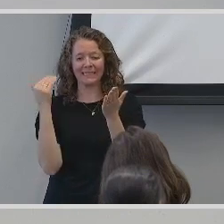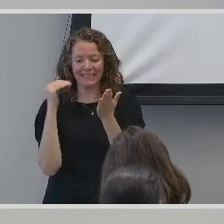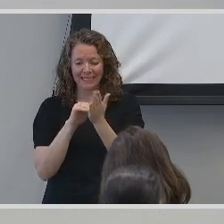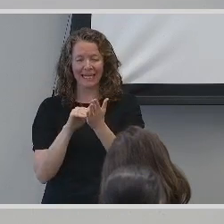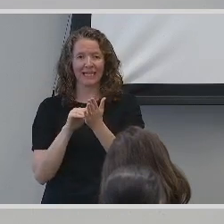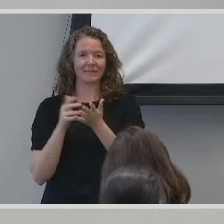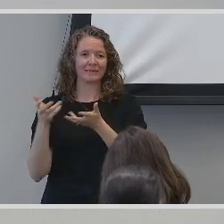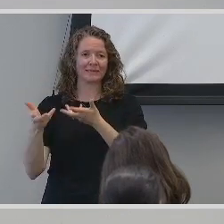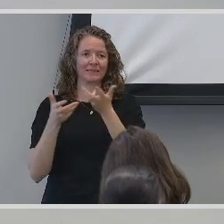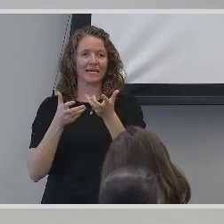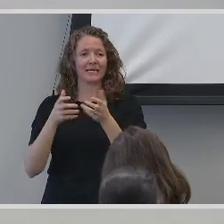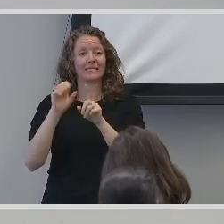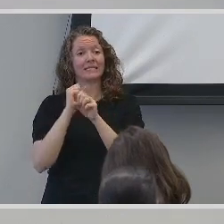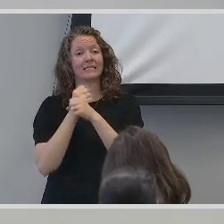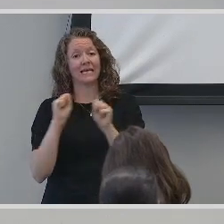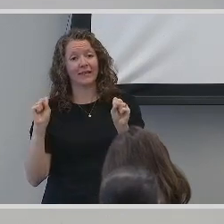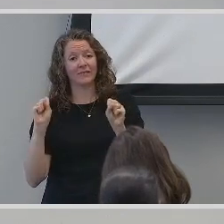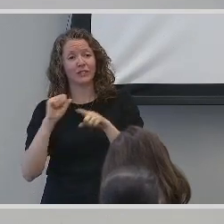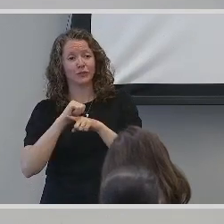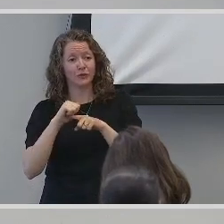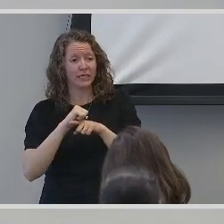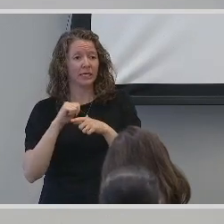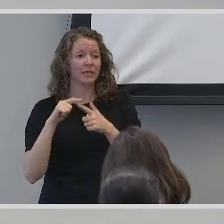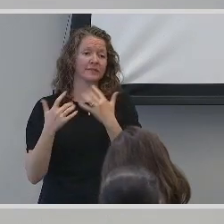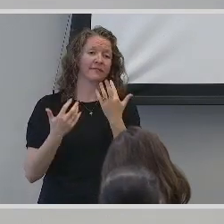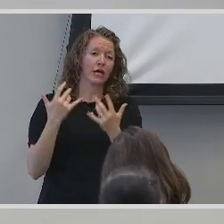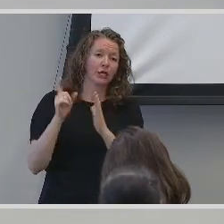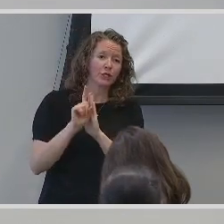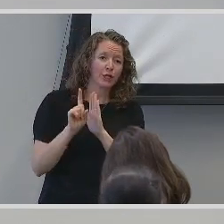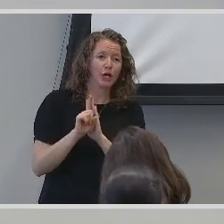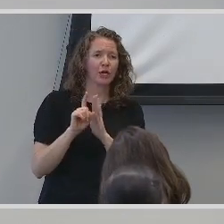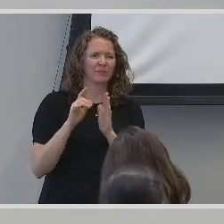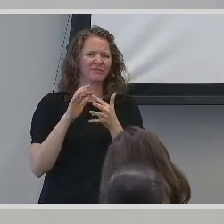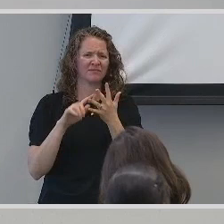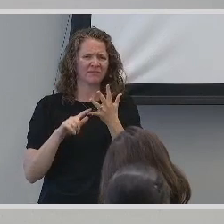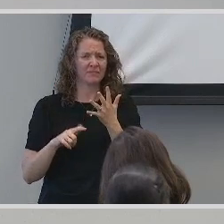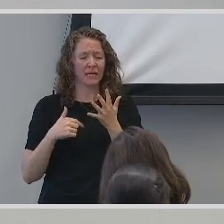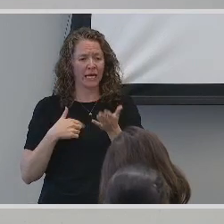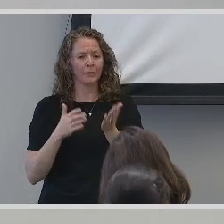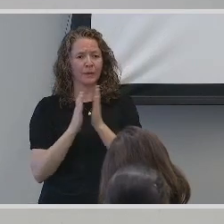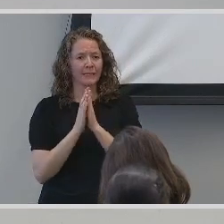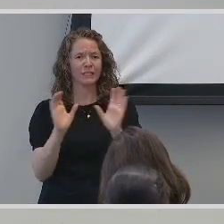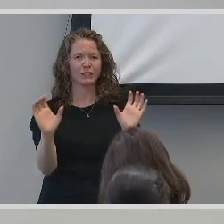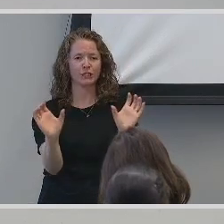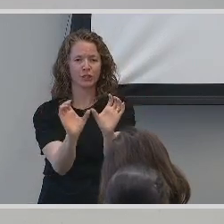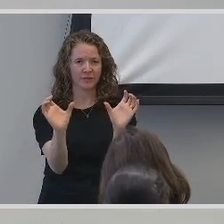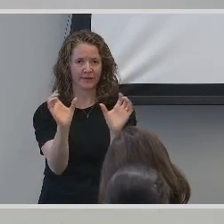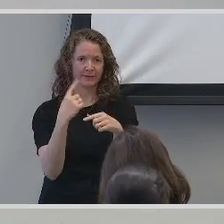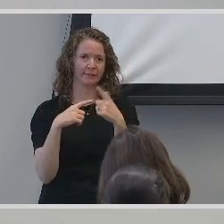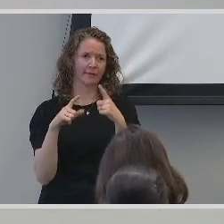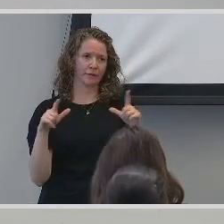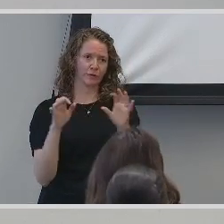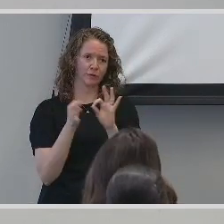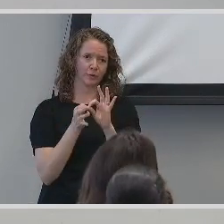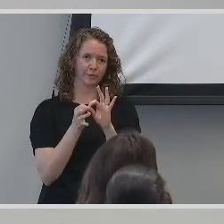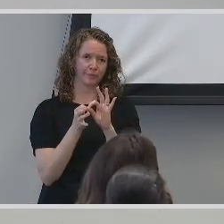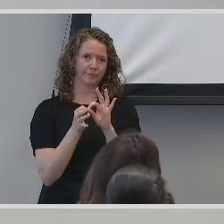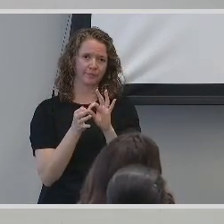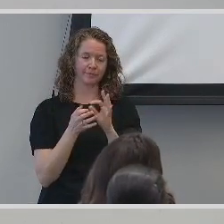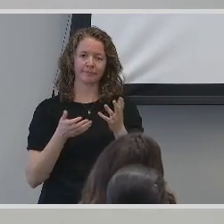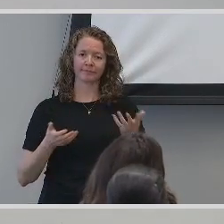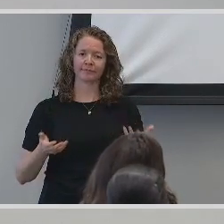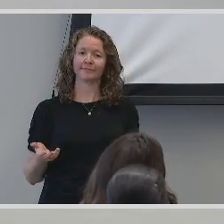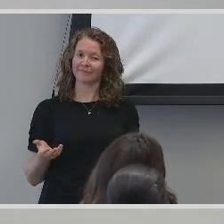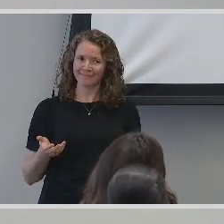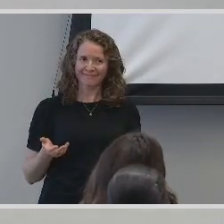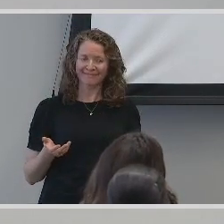dwellers, visual fire alarms, and related matters. For this meeting, I requested a certified sign language interpreter. Unfortunately, the